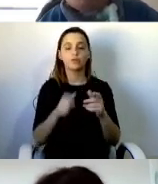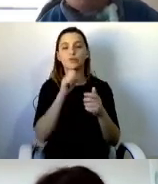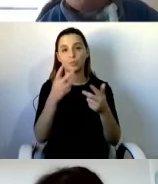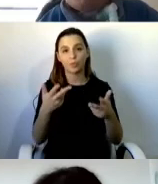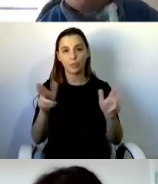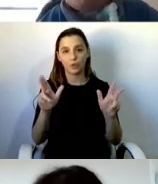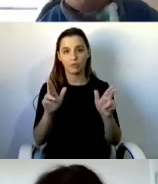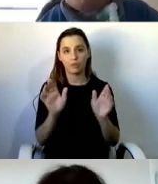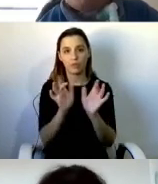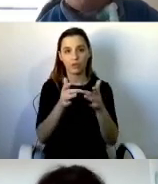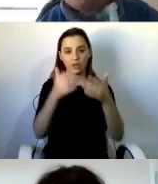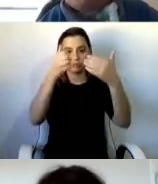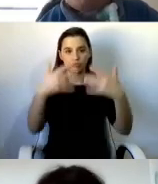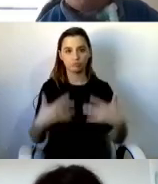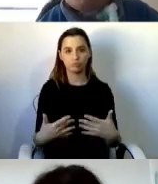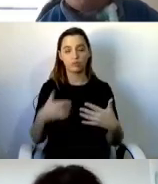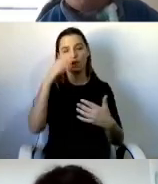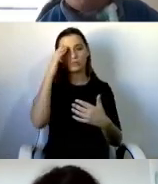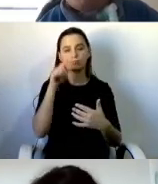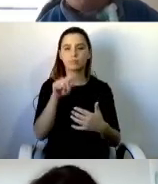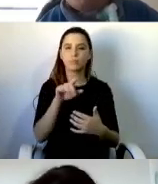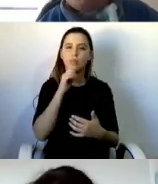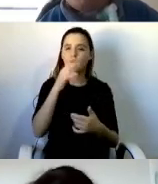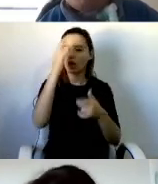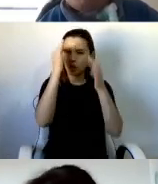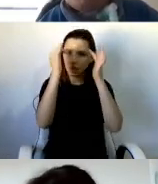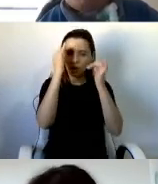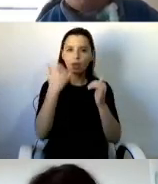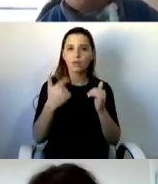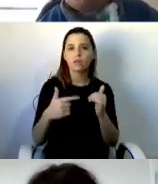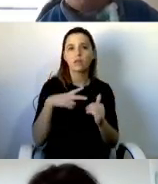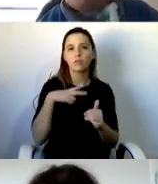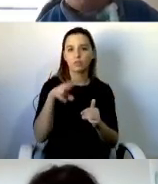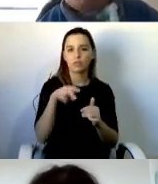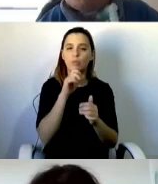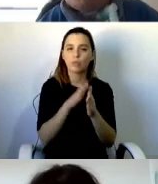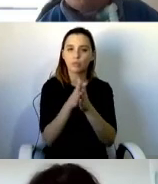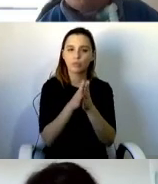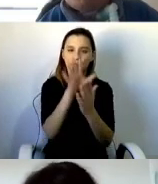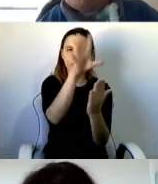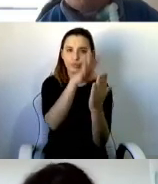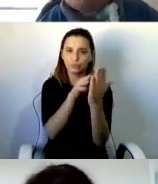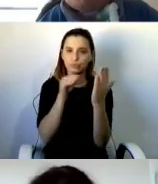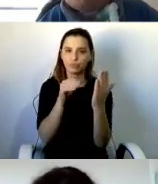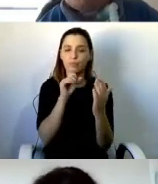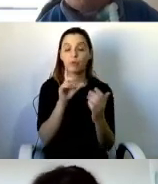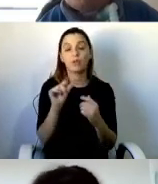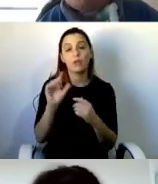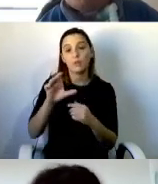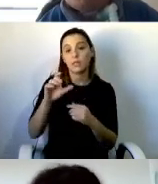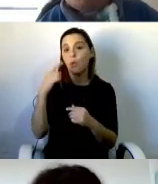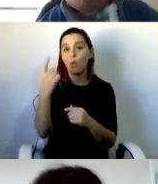and full of ideas for Portugal and any other country that might be interested. It's, you know,